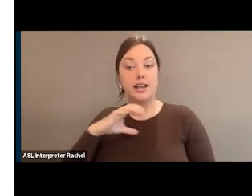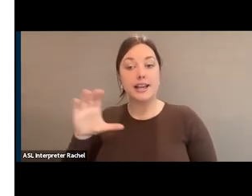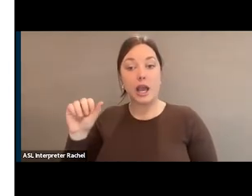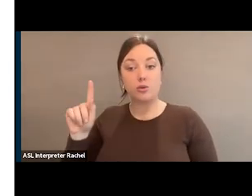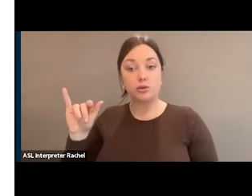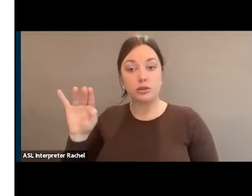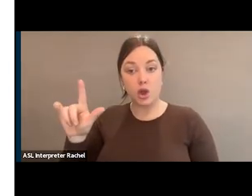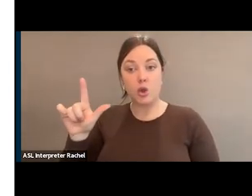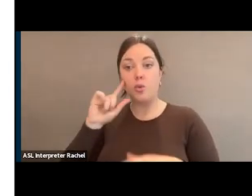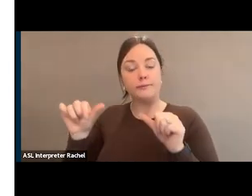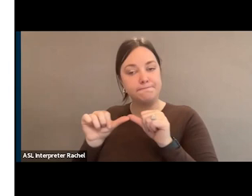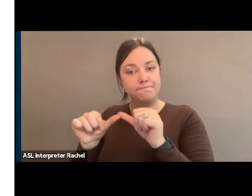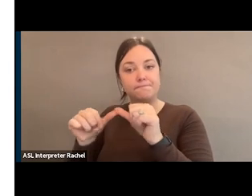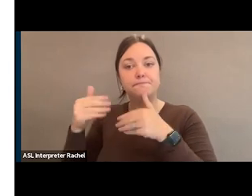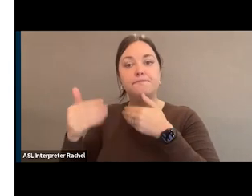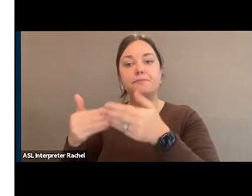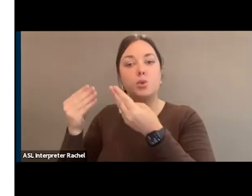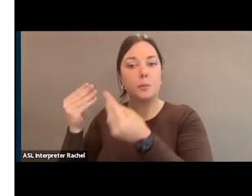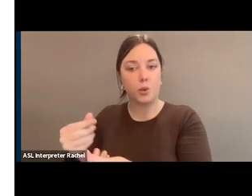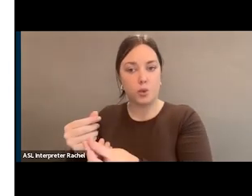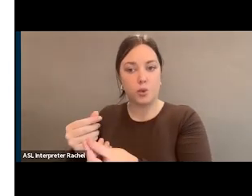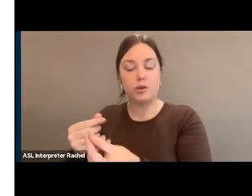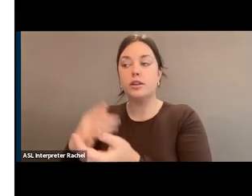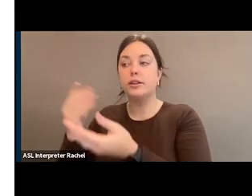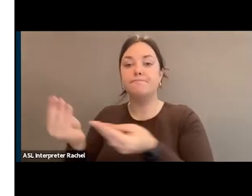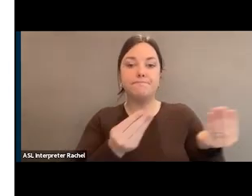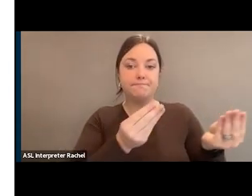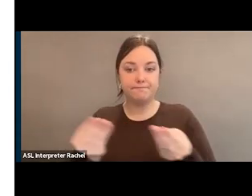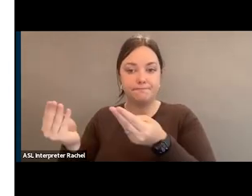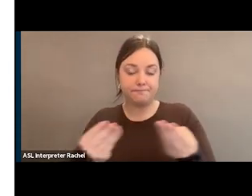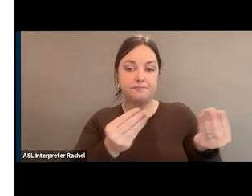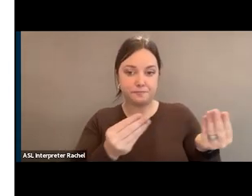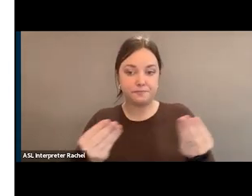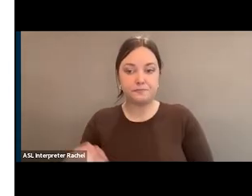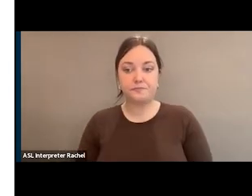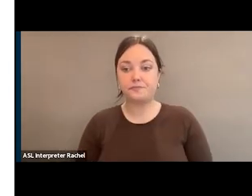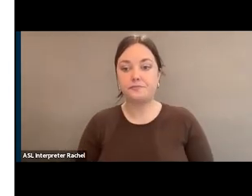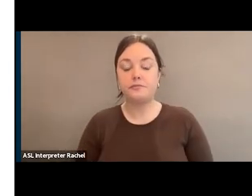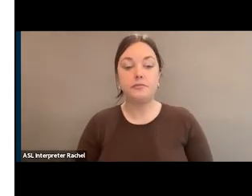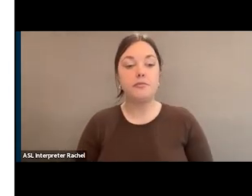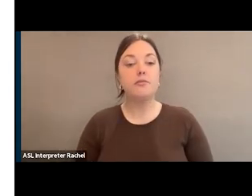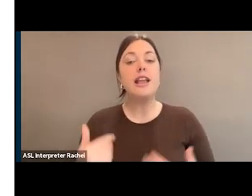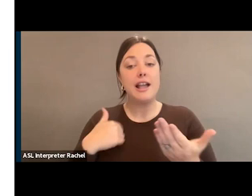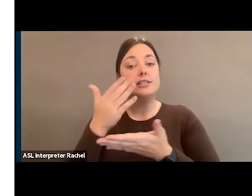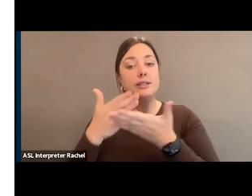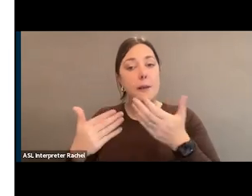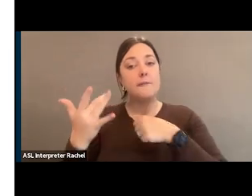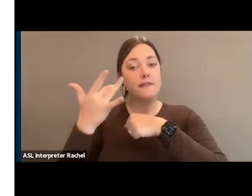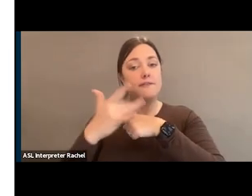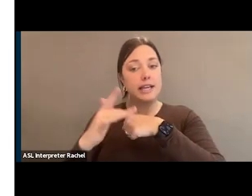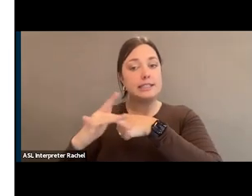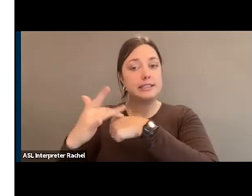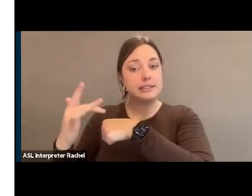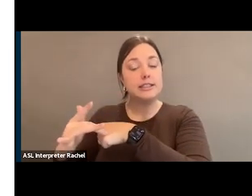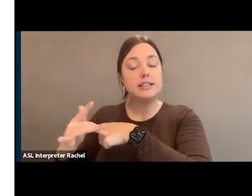smoothly between the White House and the Senate. And there are quite a few vacancies that still have to be filled in